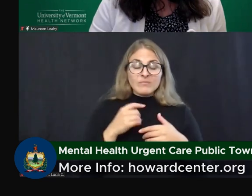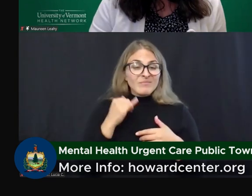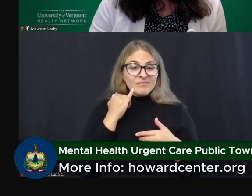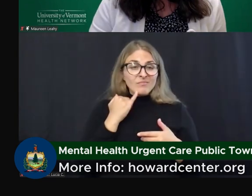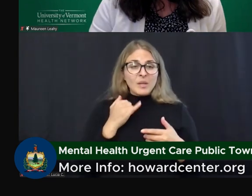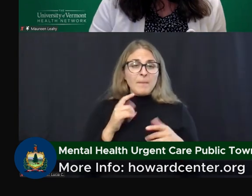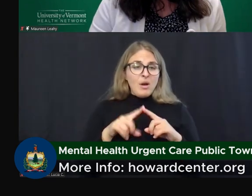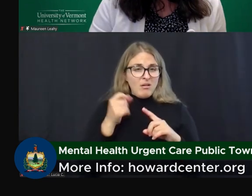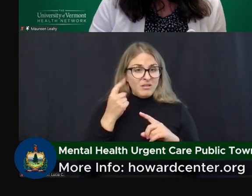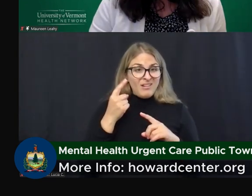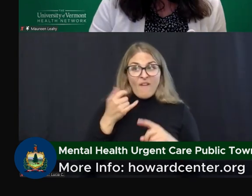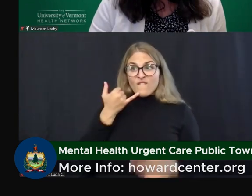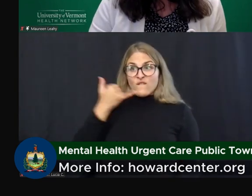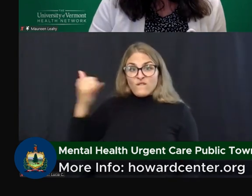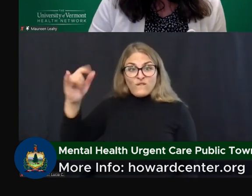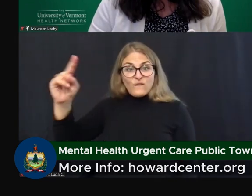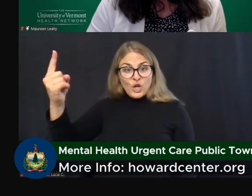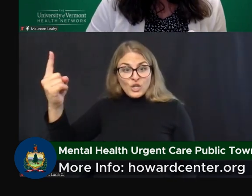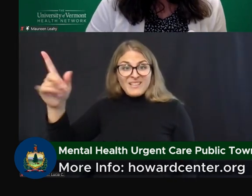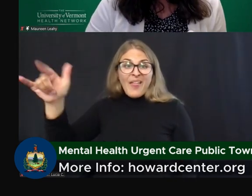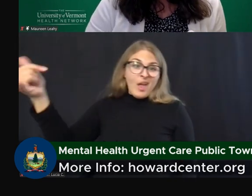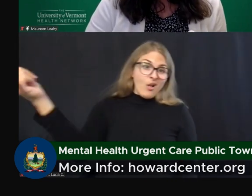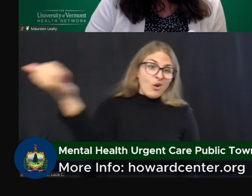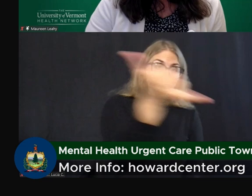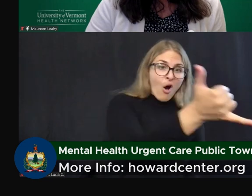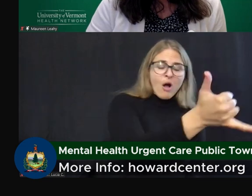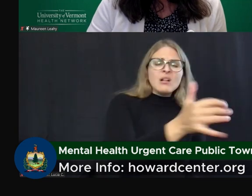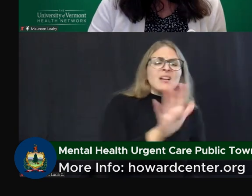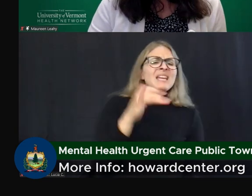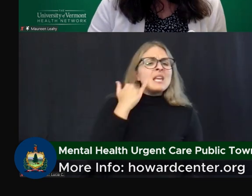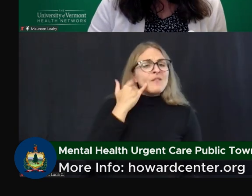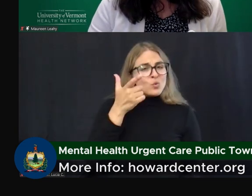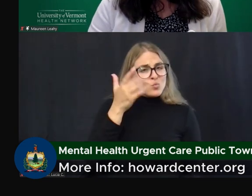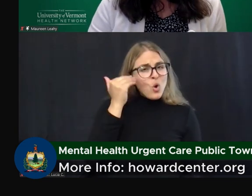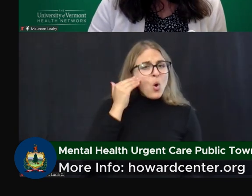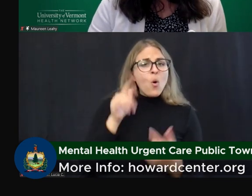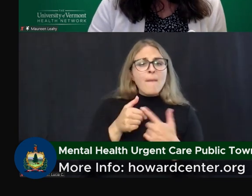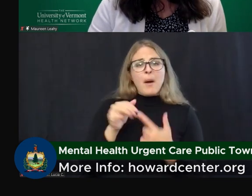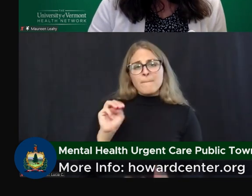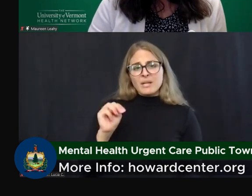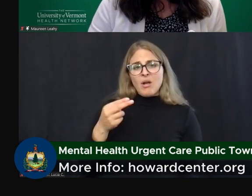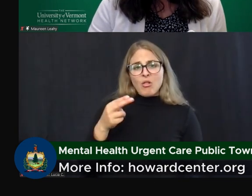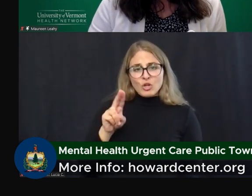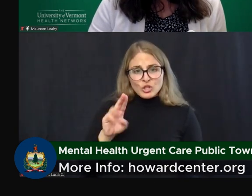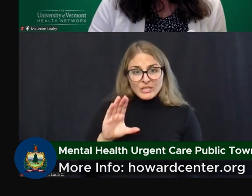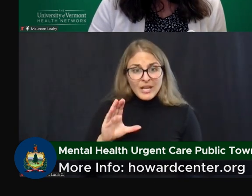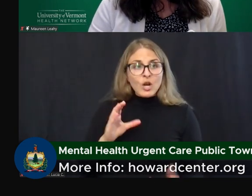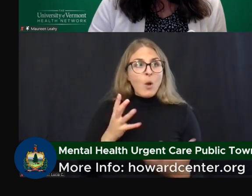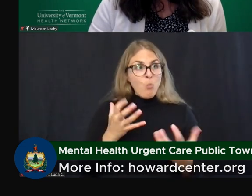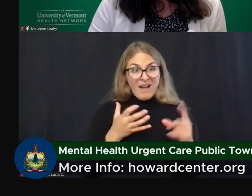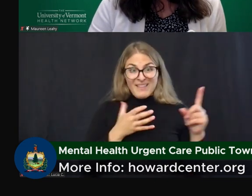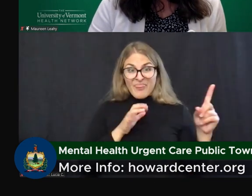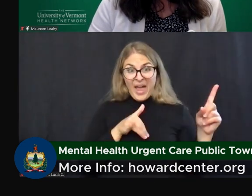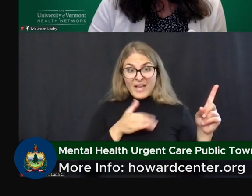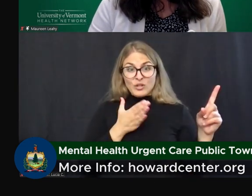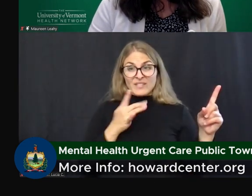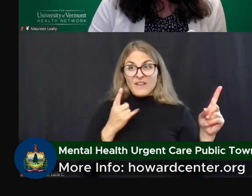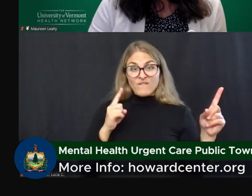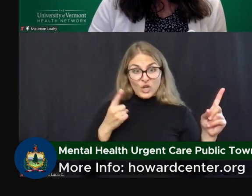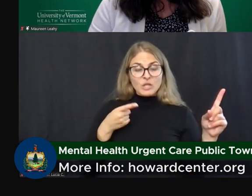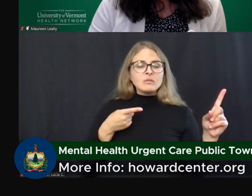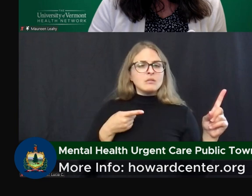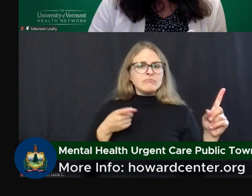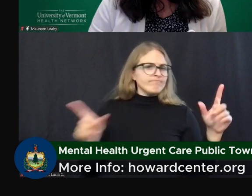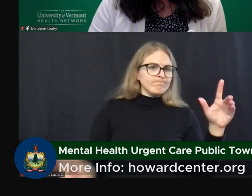have to call first call first. So if someone knows about mental health urgent care and wants to access that service, they're absolutely welcome to just